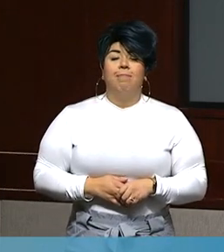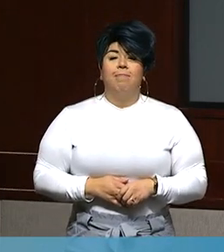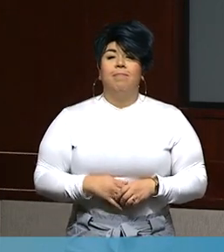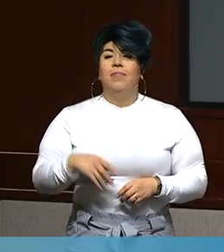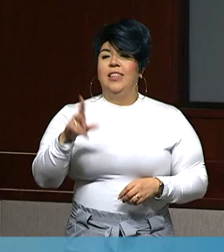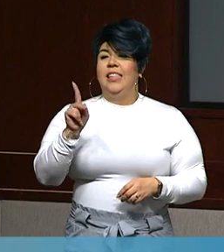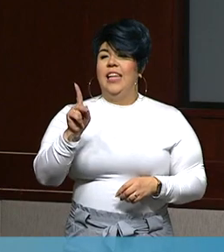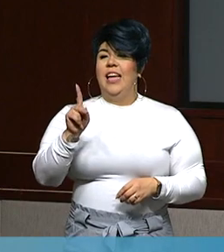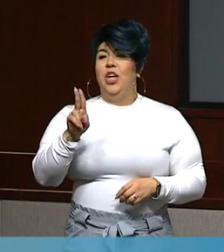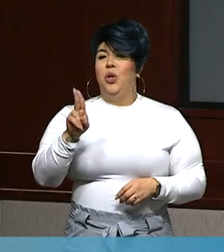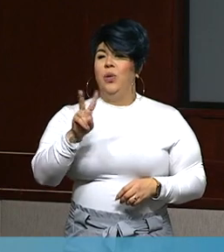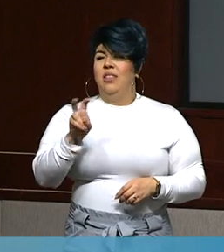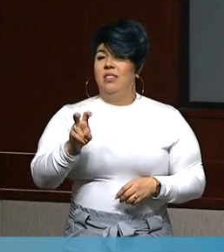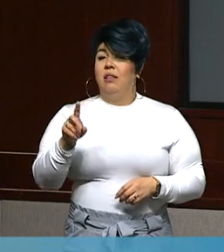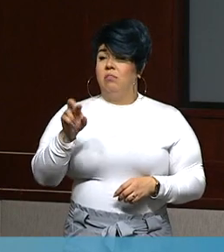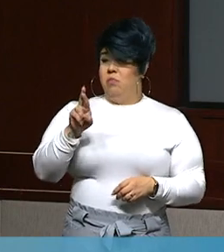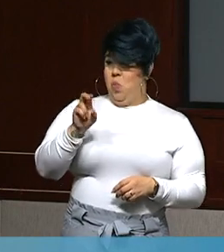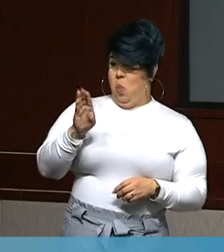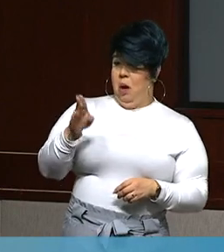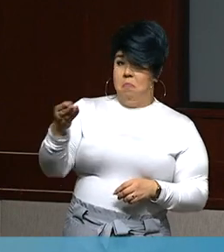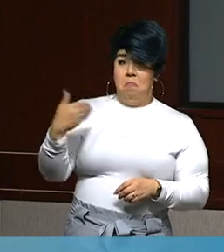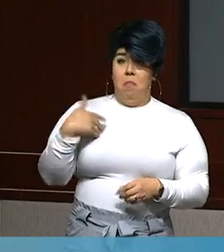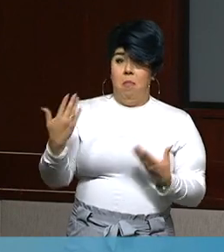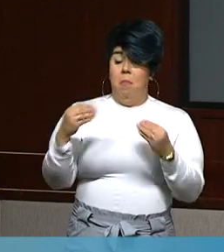KUCC, Rob, did you have any follow-up questions?